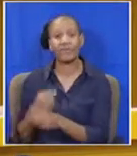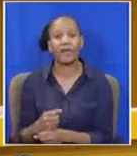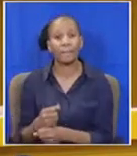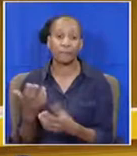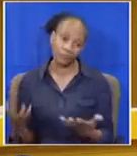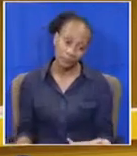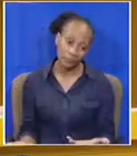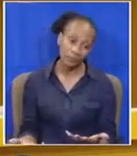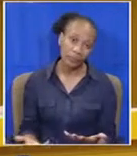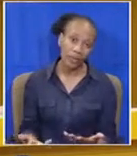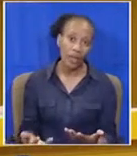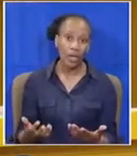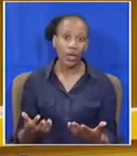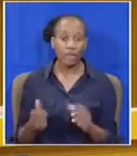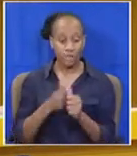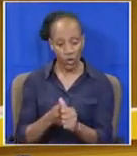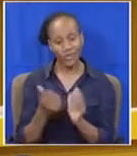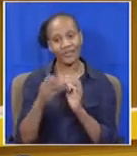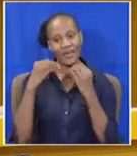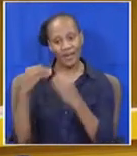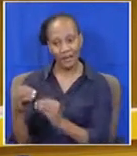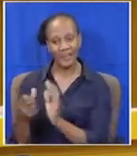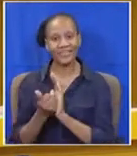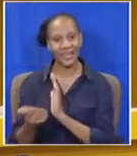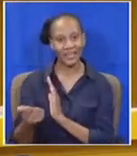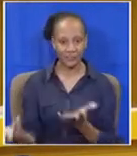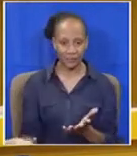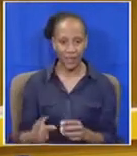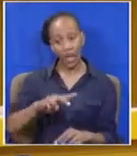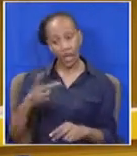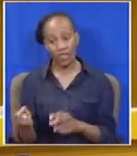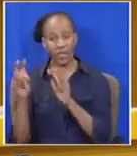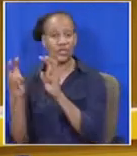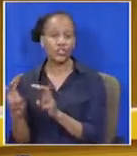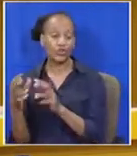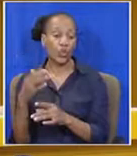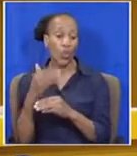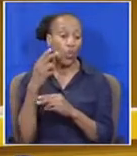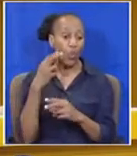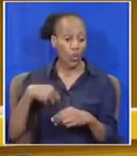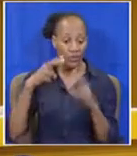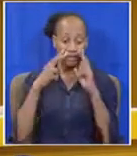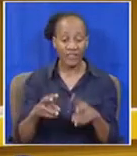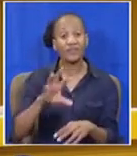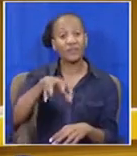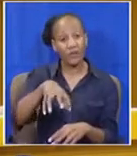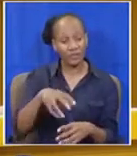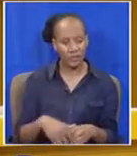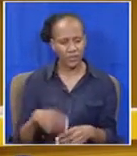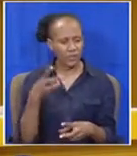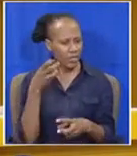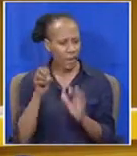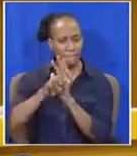expression in Companies Act. Another issue which arose in the oversight visit was that of a market